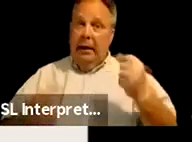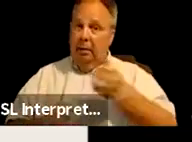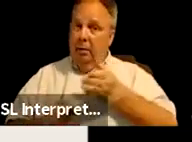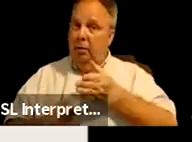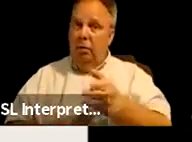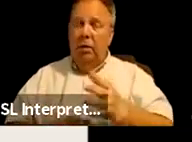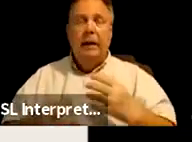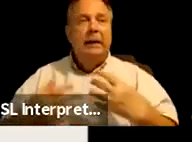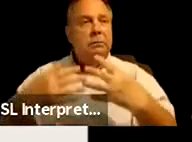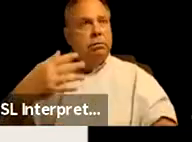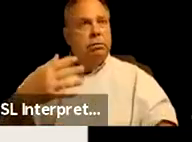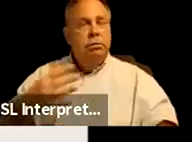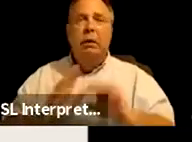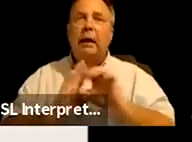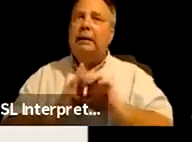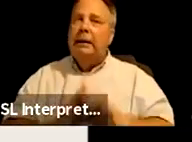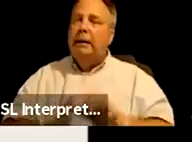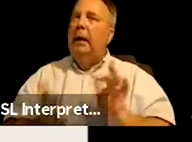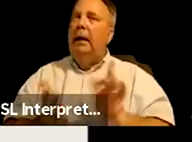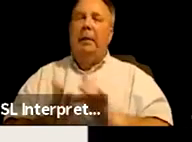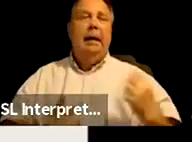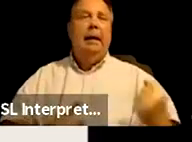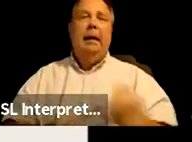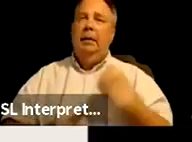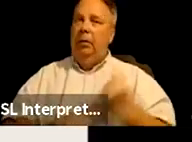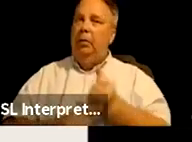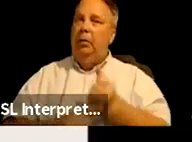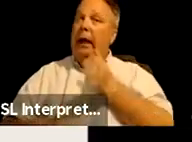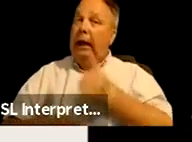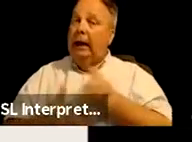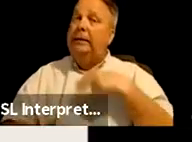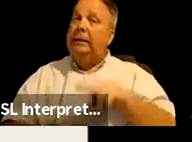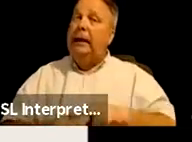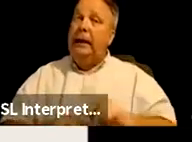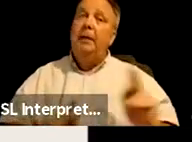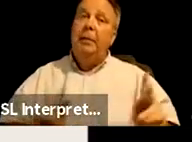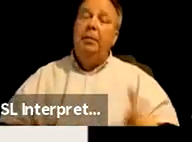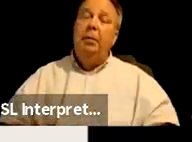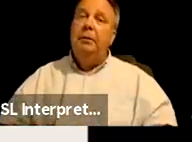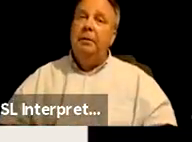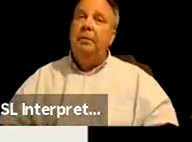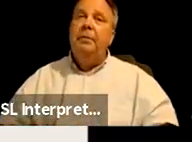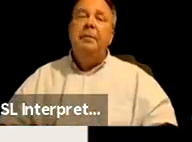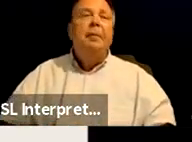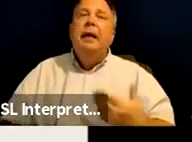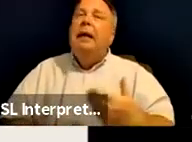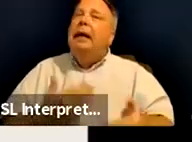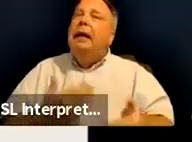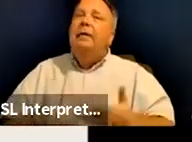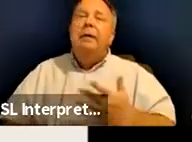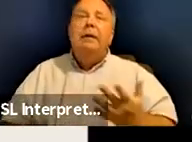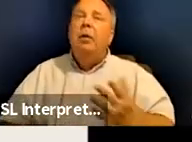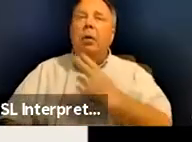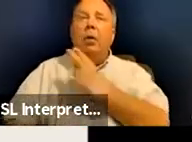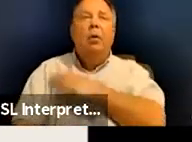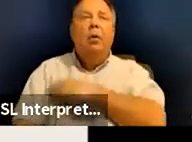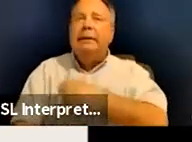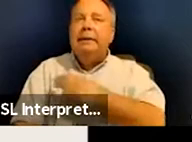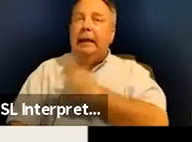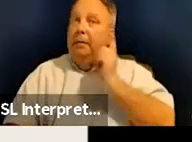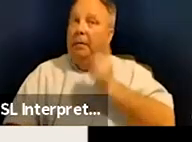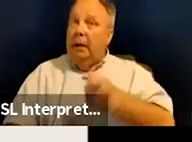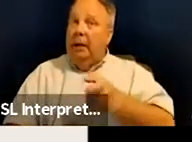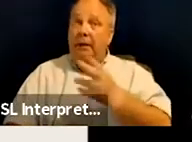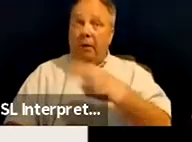rife with examples of medical abuse against native people. Um, you know, even though asylums specifically for natives